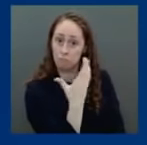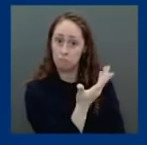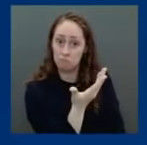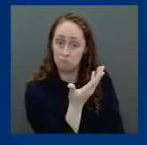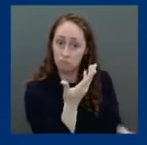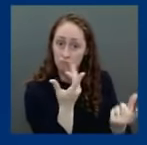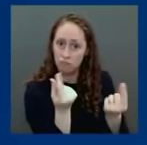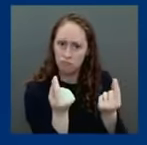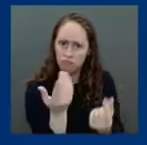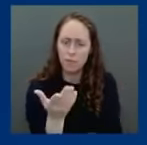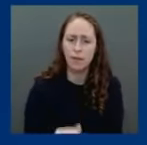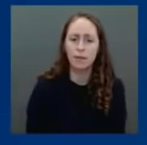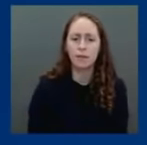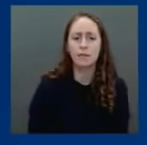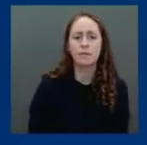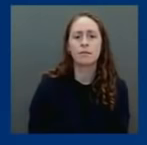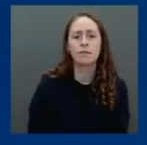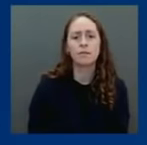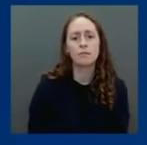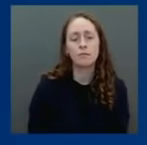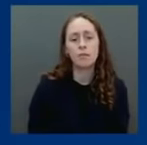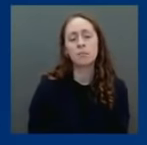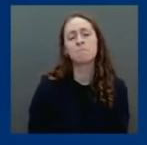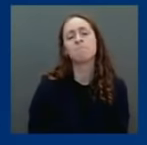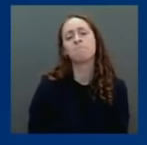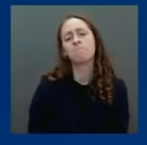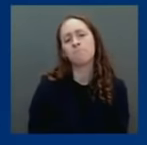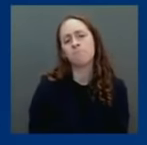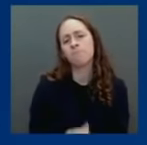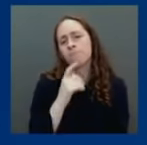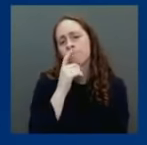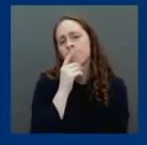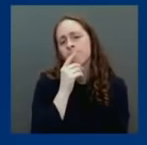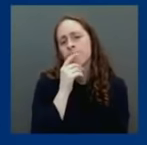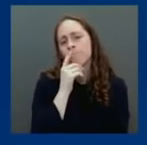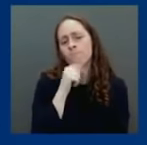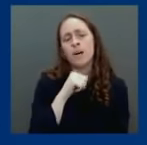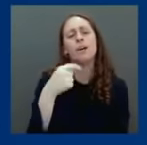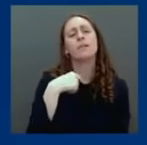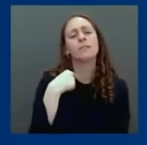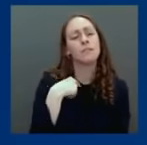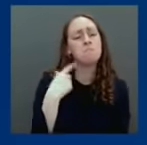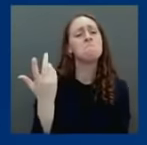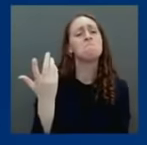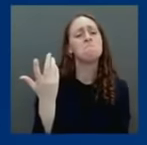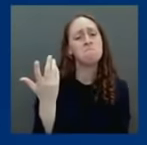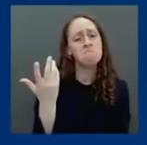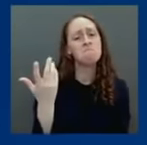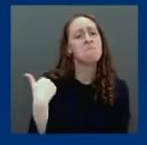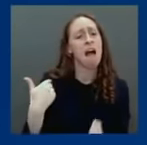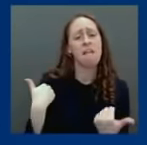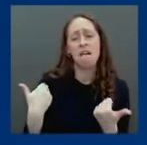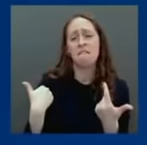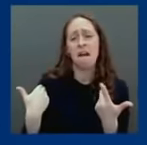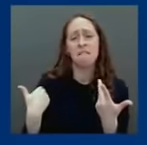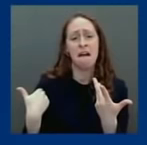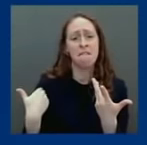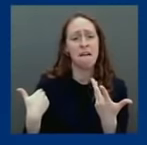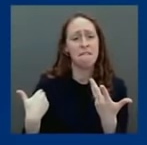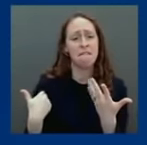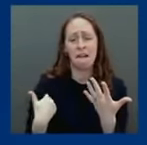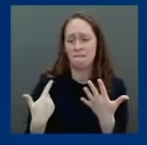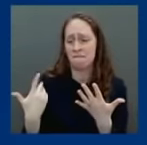what we need in this current fight against Omicron, and we've done a lot to prepare for what's ahead.